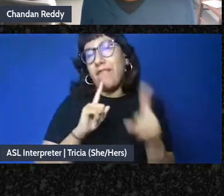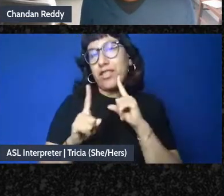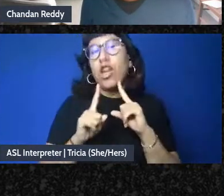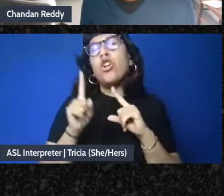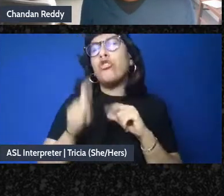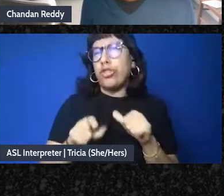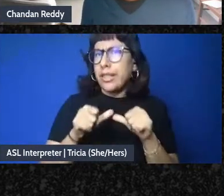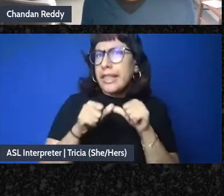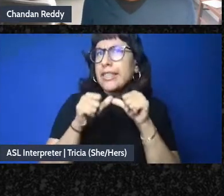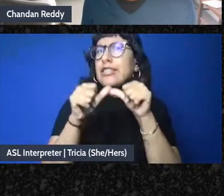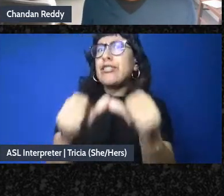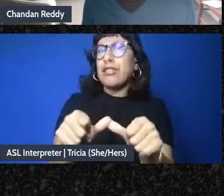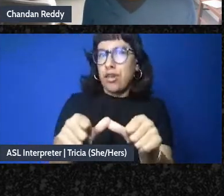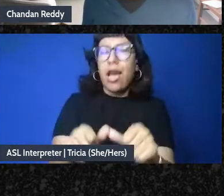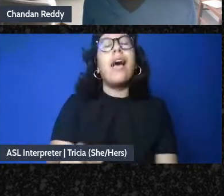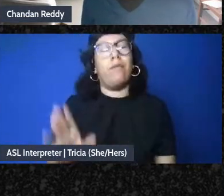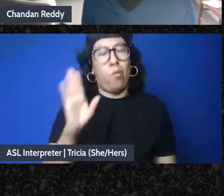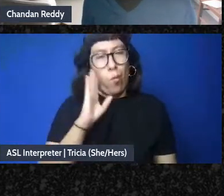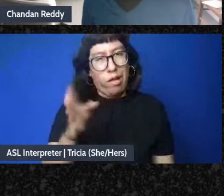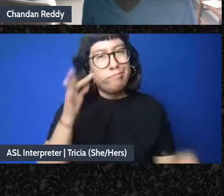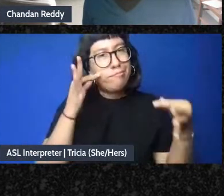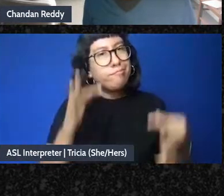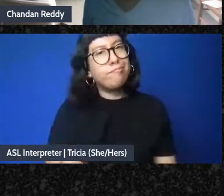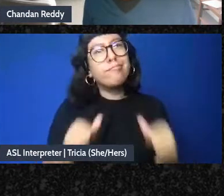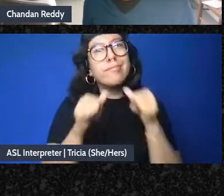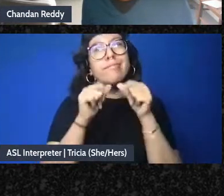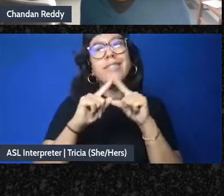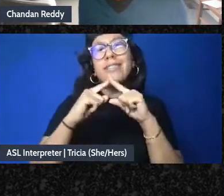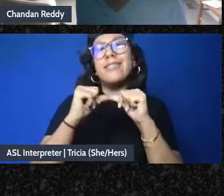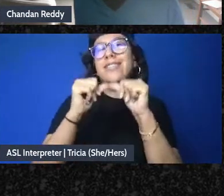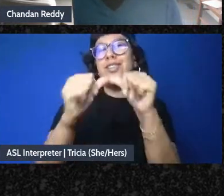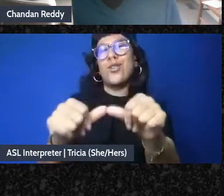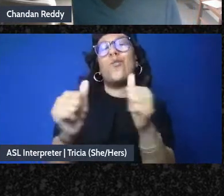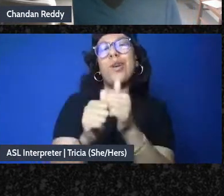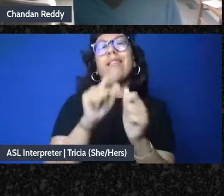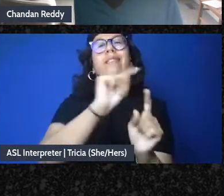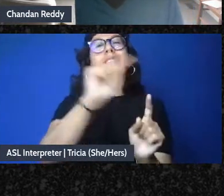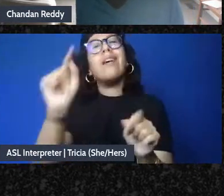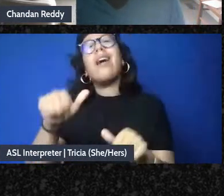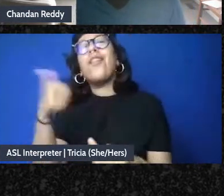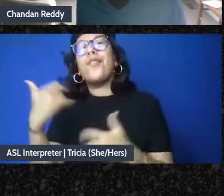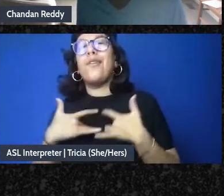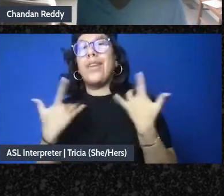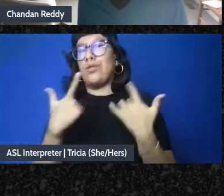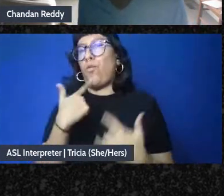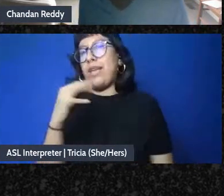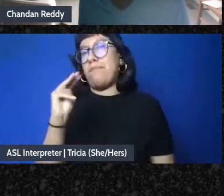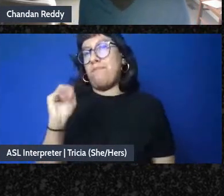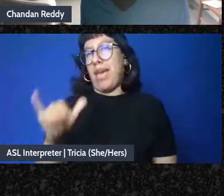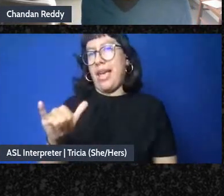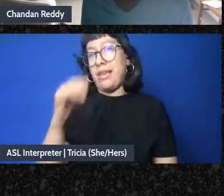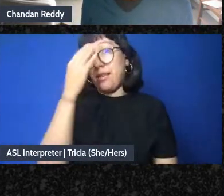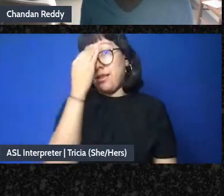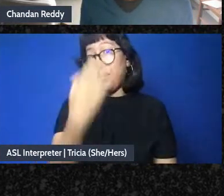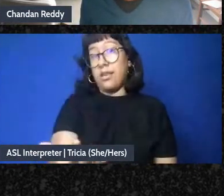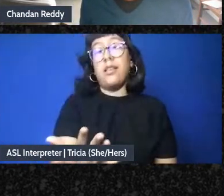continue and in a way will continue in other parts of Redmay I just want to mention that we have a